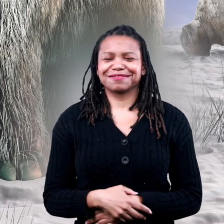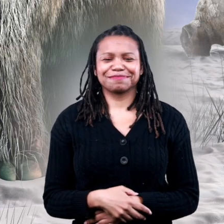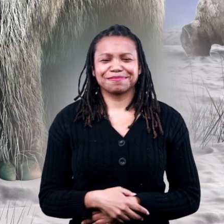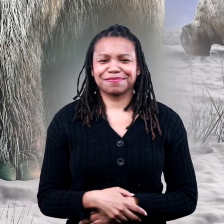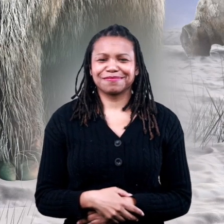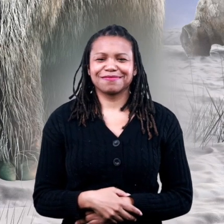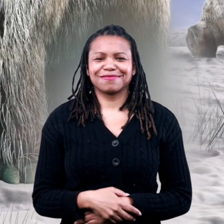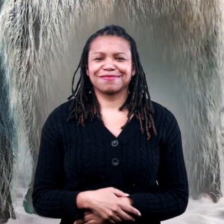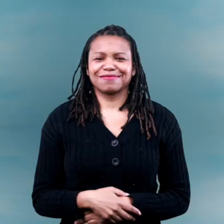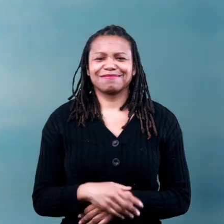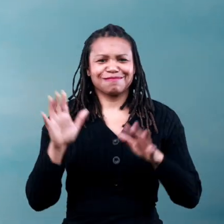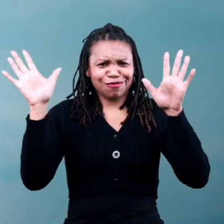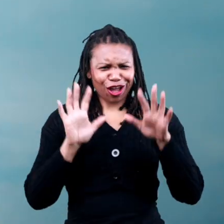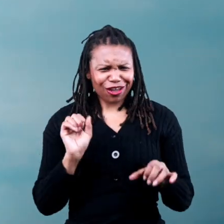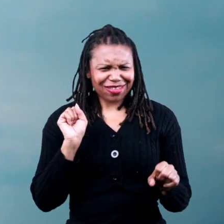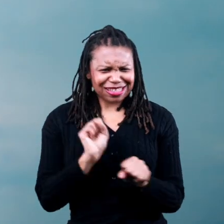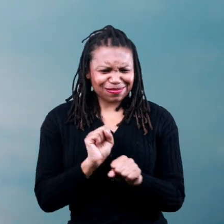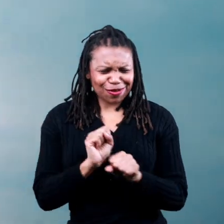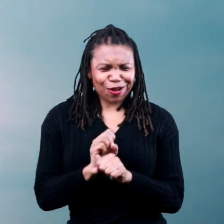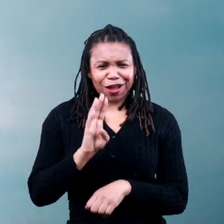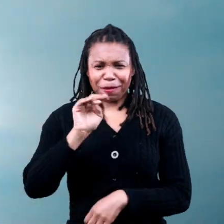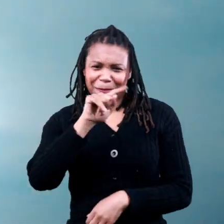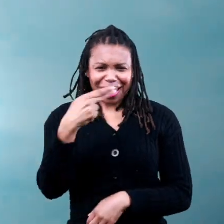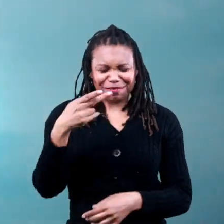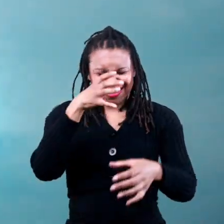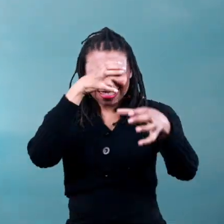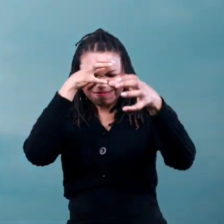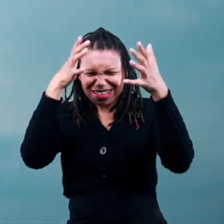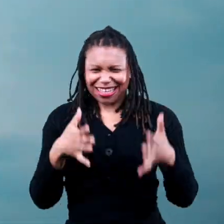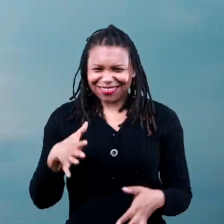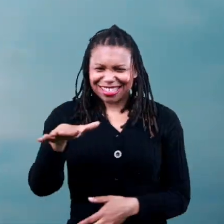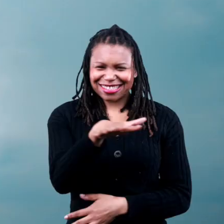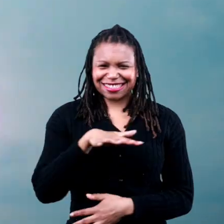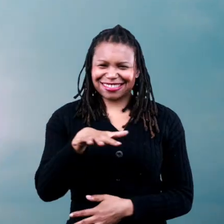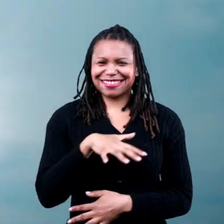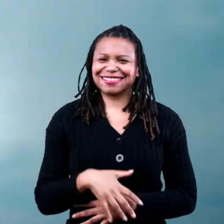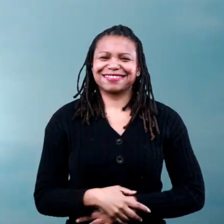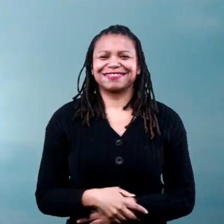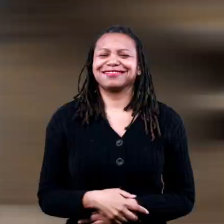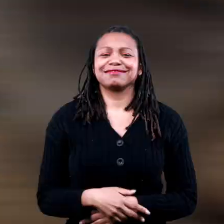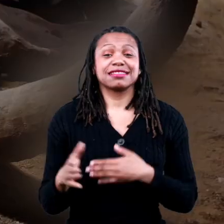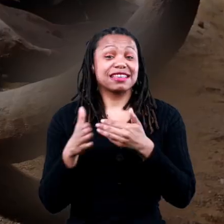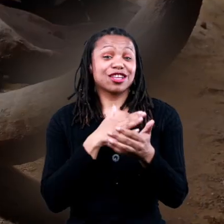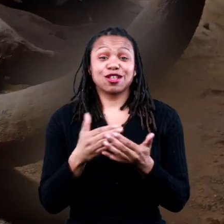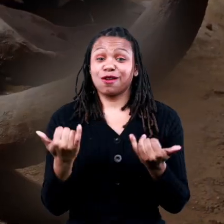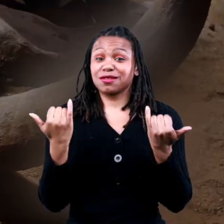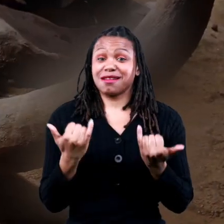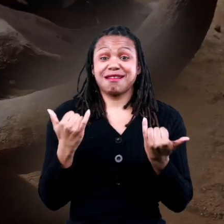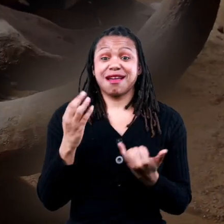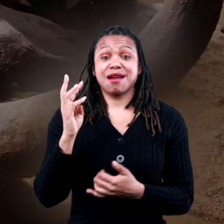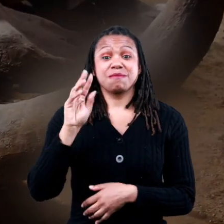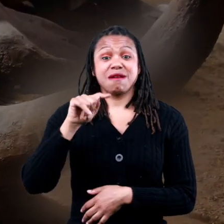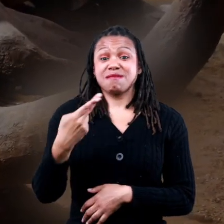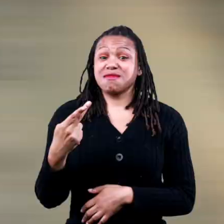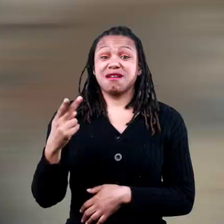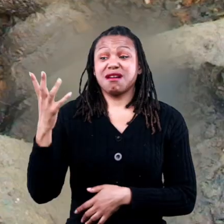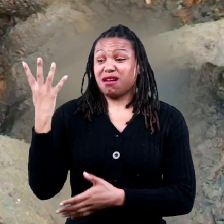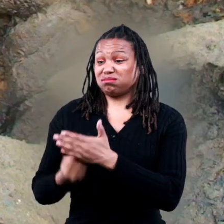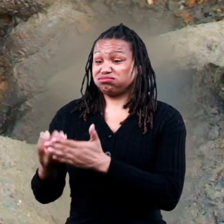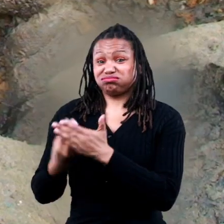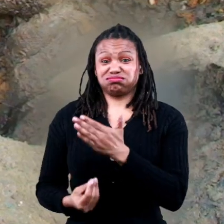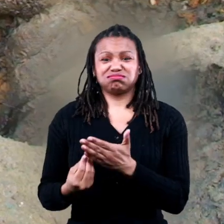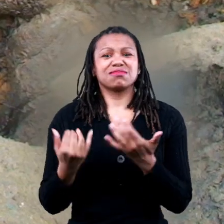marvelous work mammoth mavens even though woolly